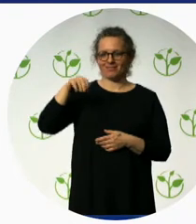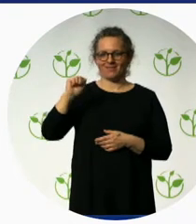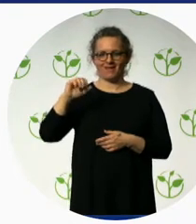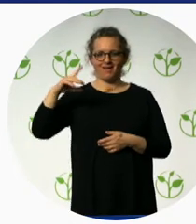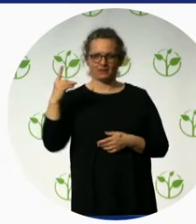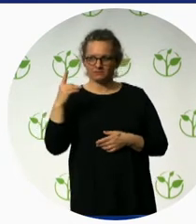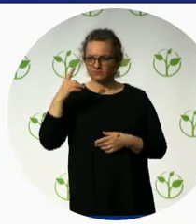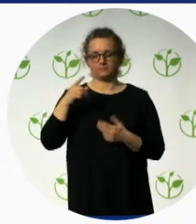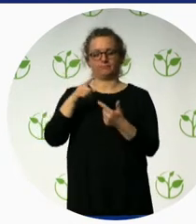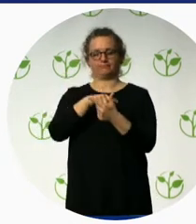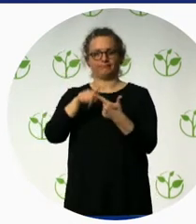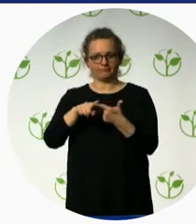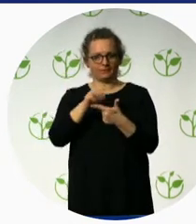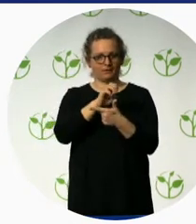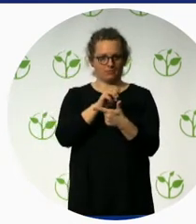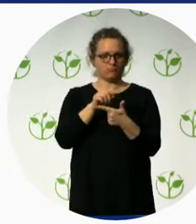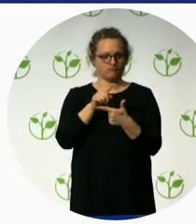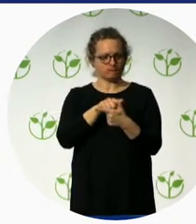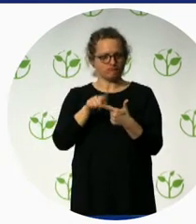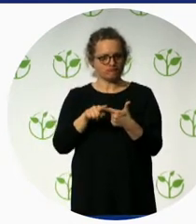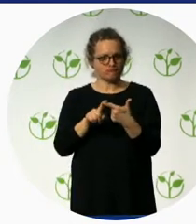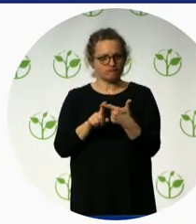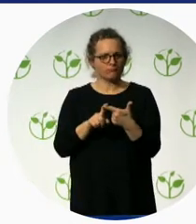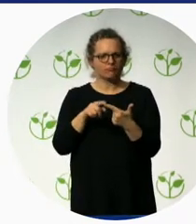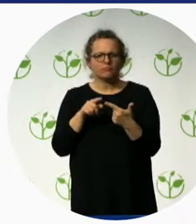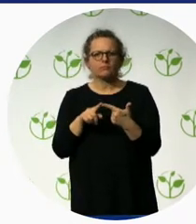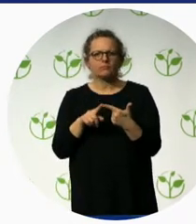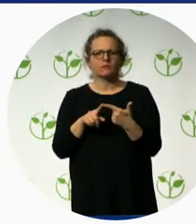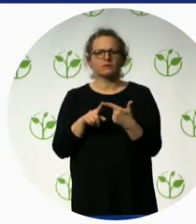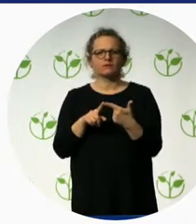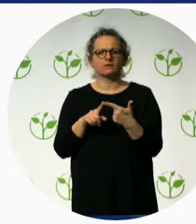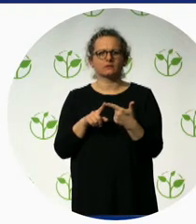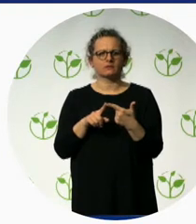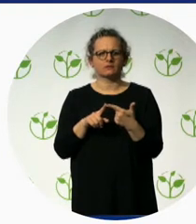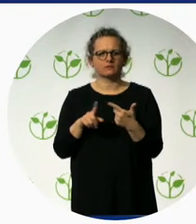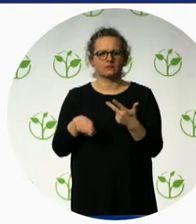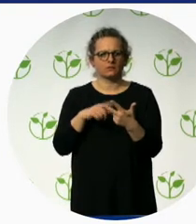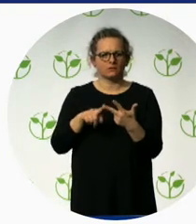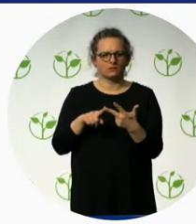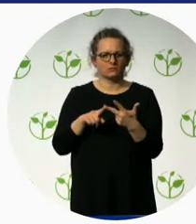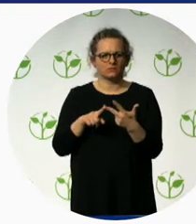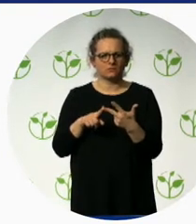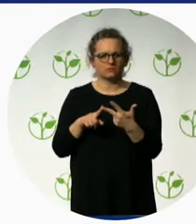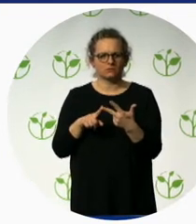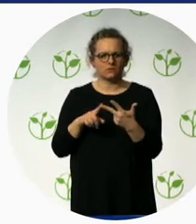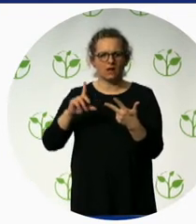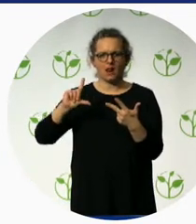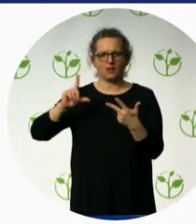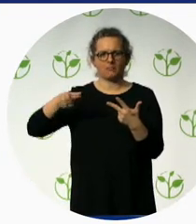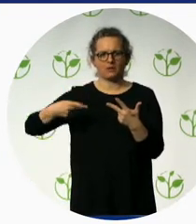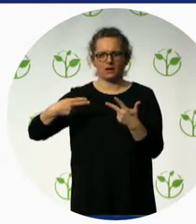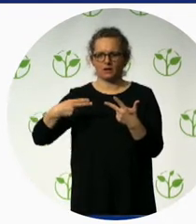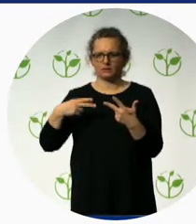areas. And in each area, we have a partnership with the local community, with the